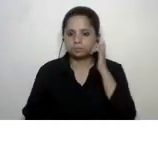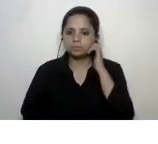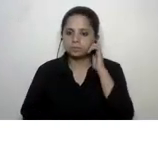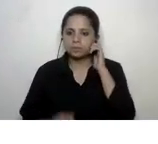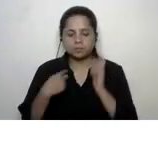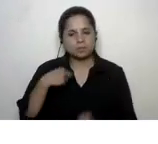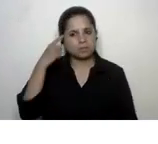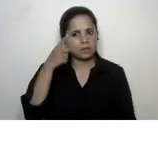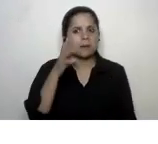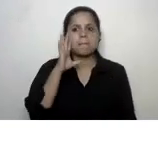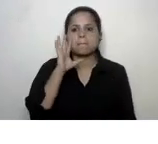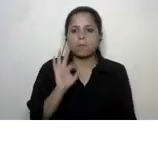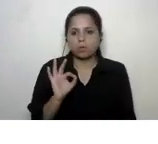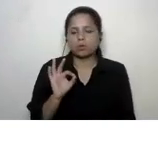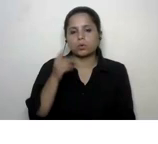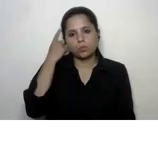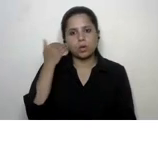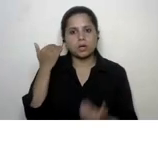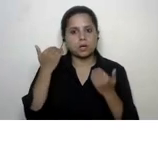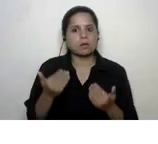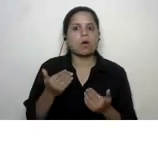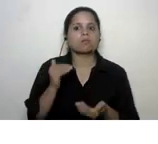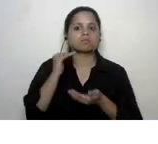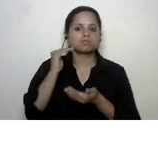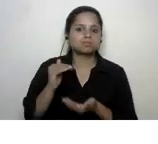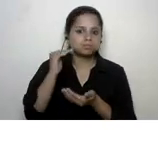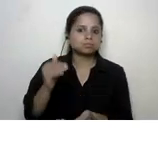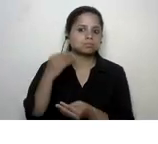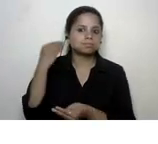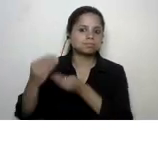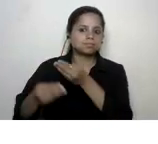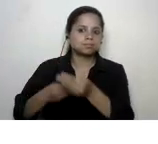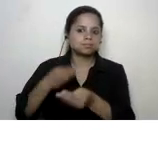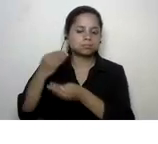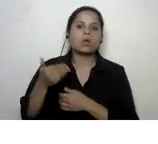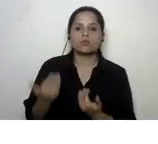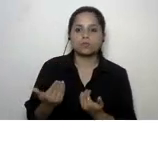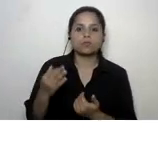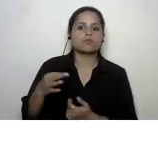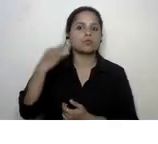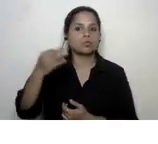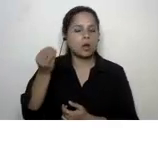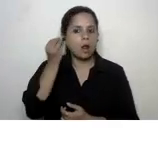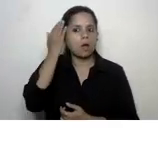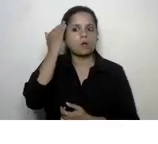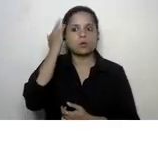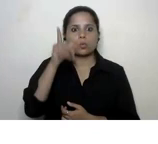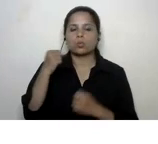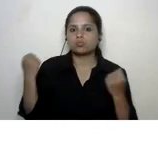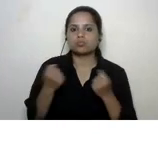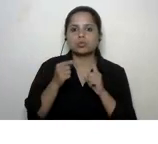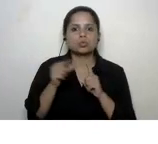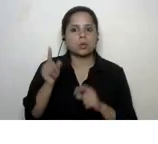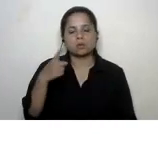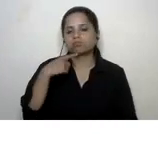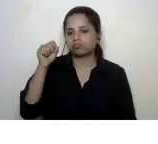it's it's it's important for uh the current generation and the future generation to be made aware of this and to act on it yes